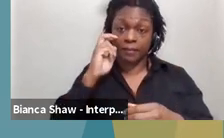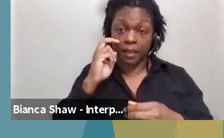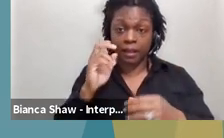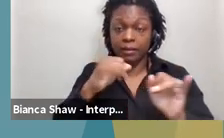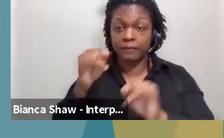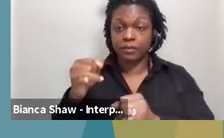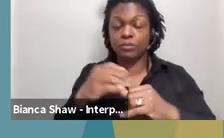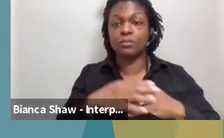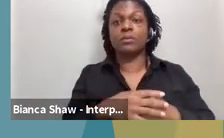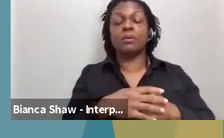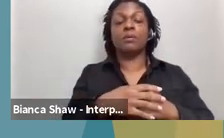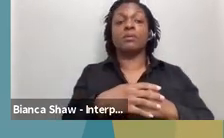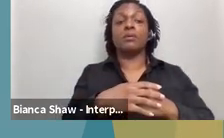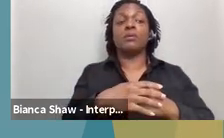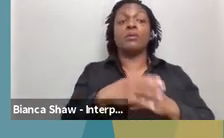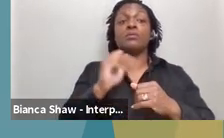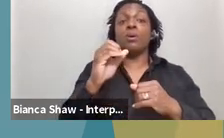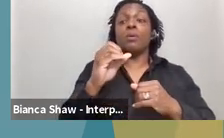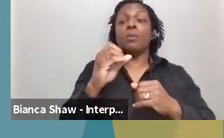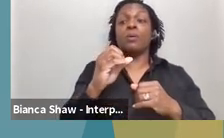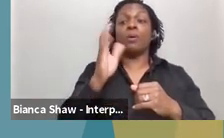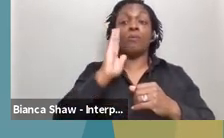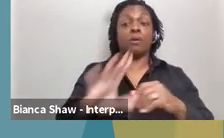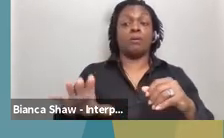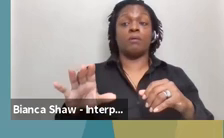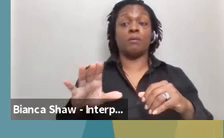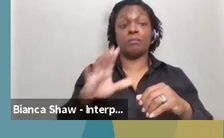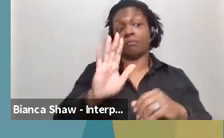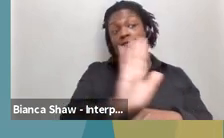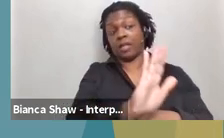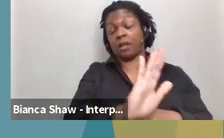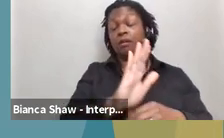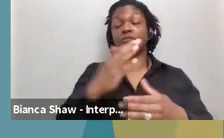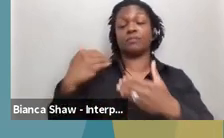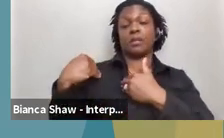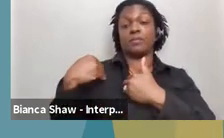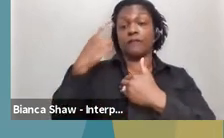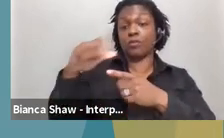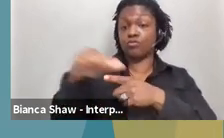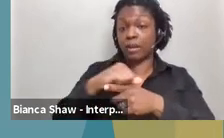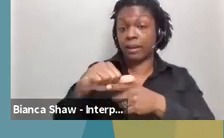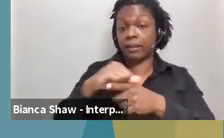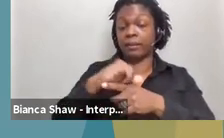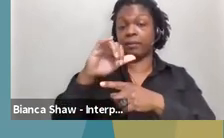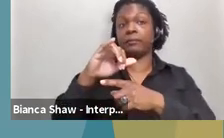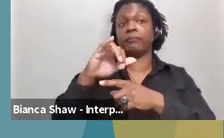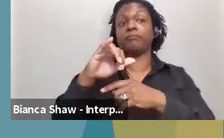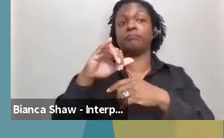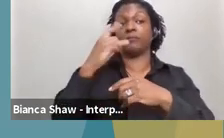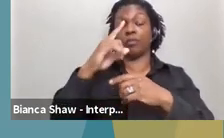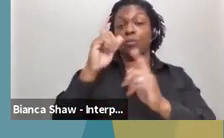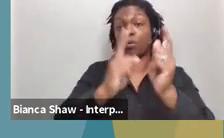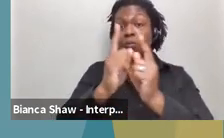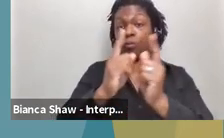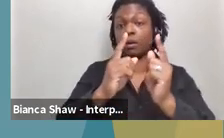Um, so, uh, they will also be responsible for the training of, of the one-on-one, um, providers